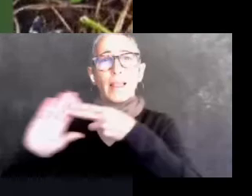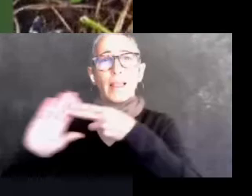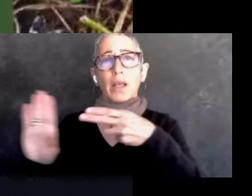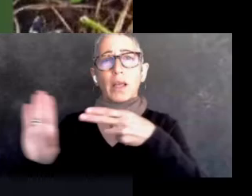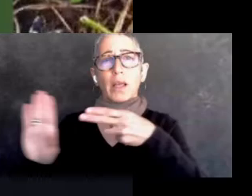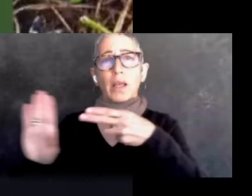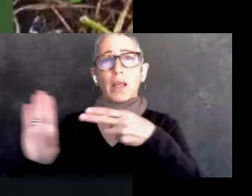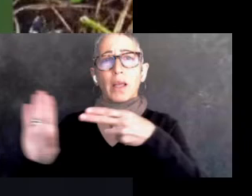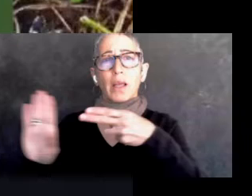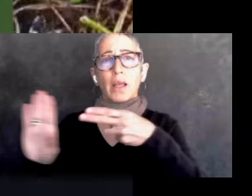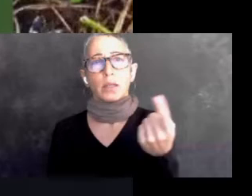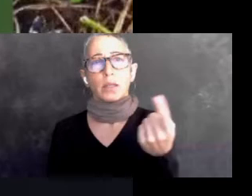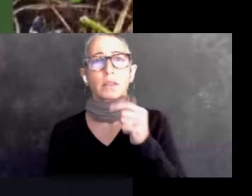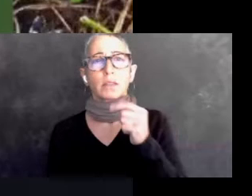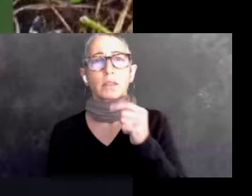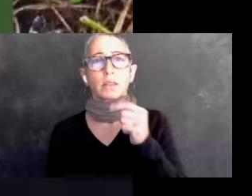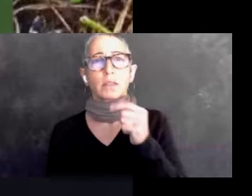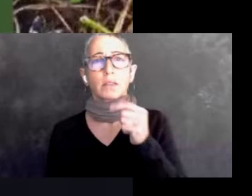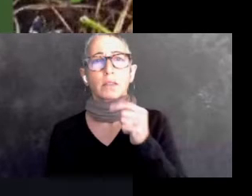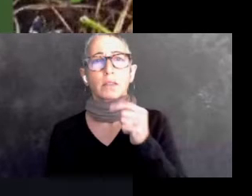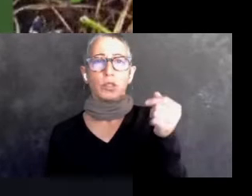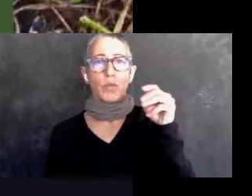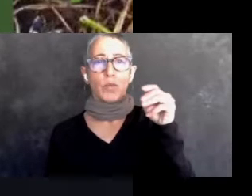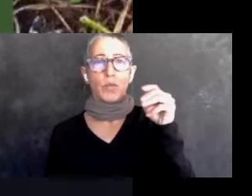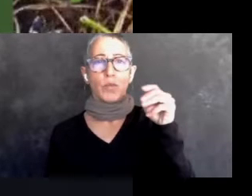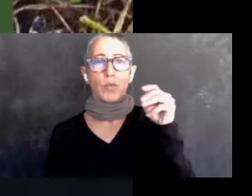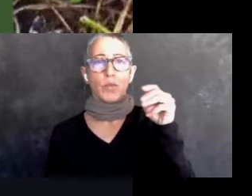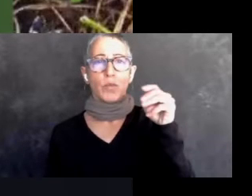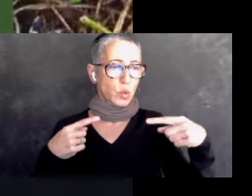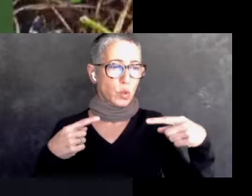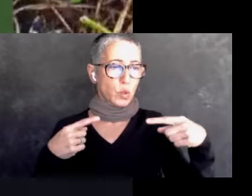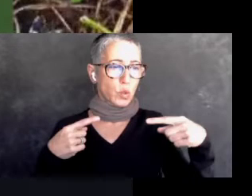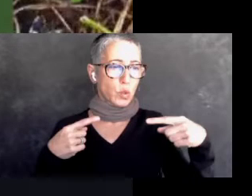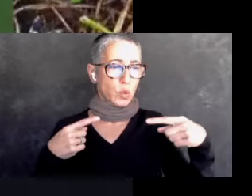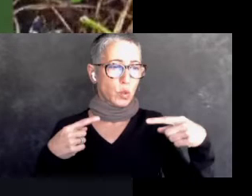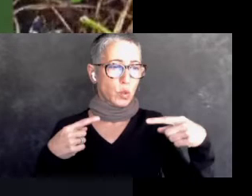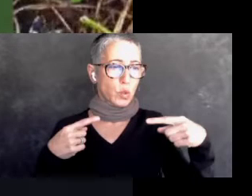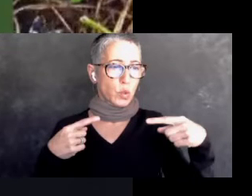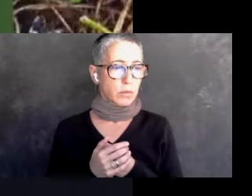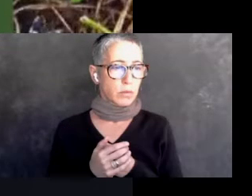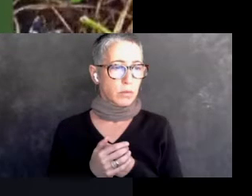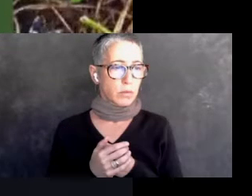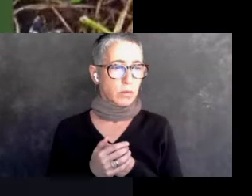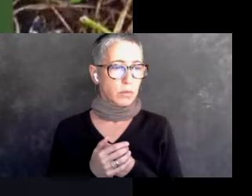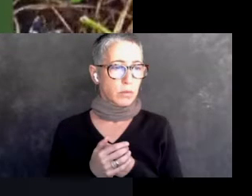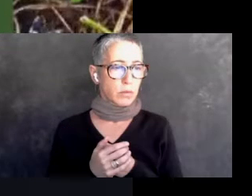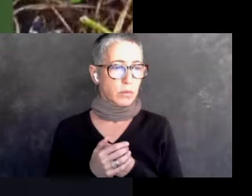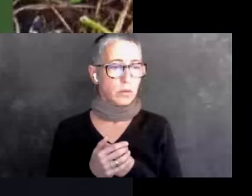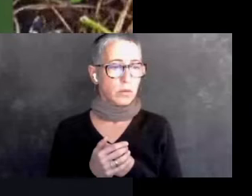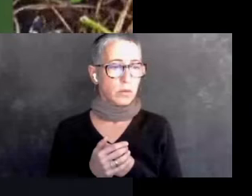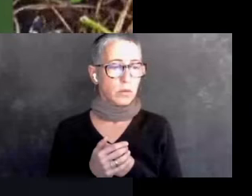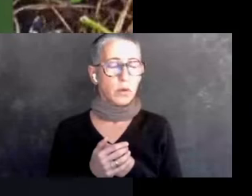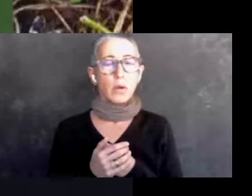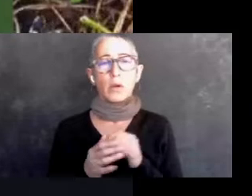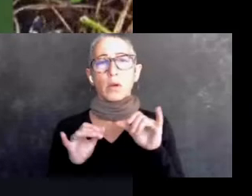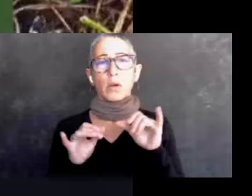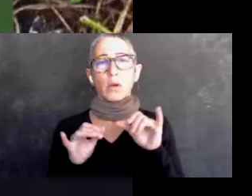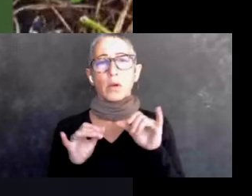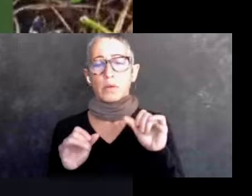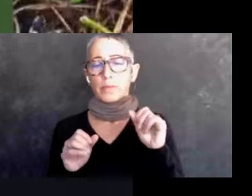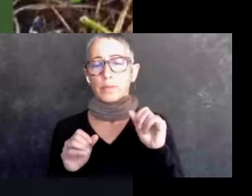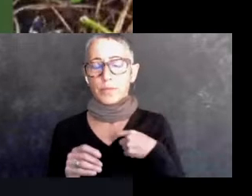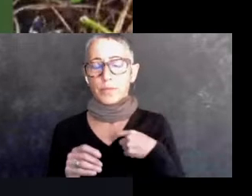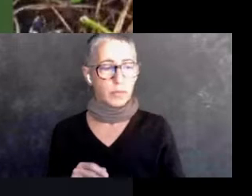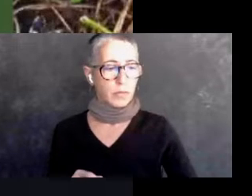argument like we don't, we don't get into our arguments at all. Uh, it's just something that makes me very sad because people